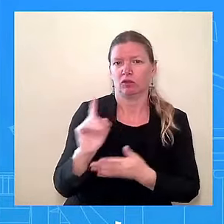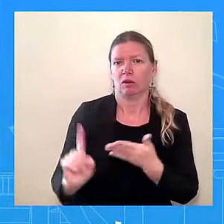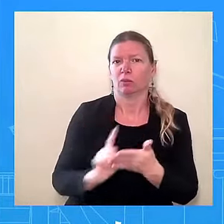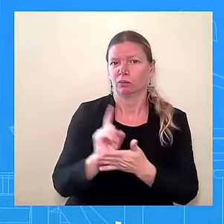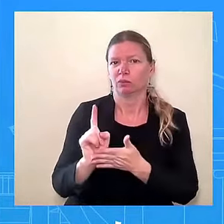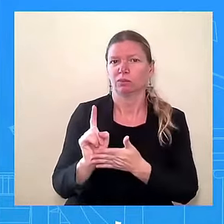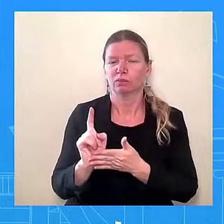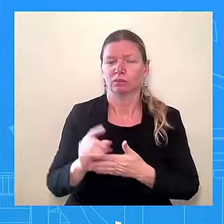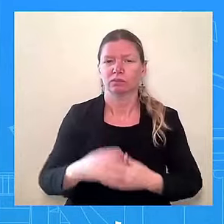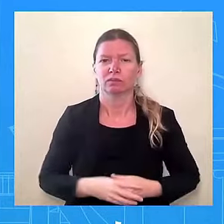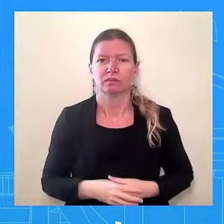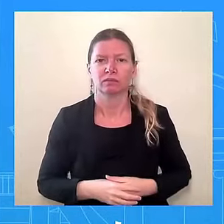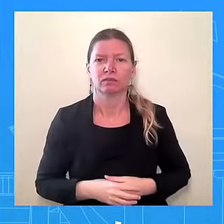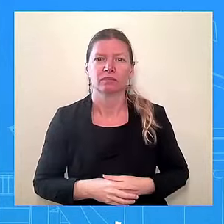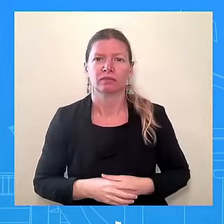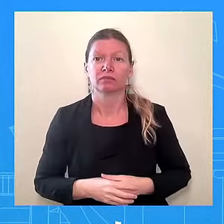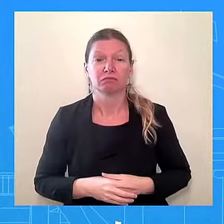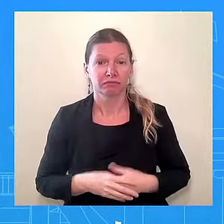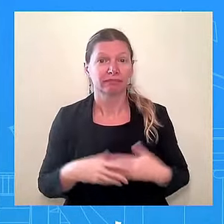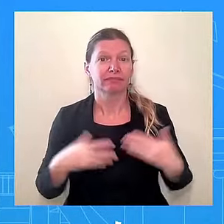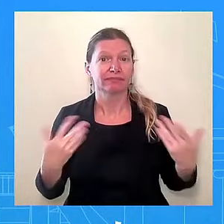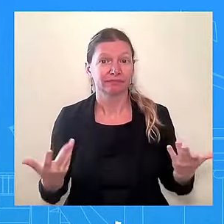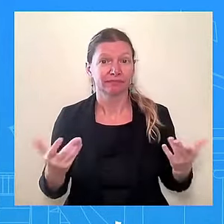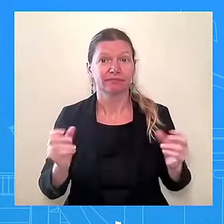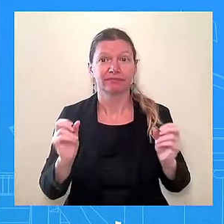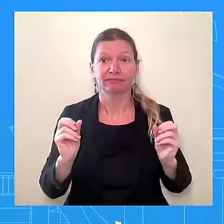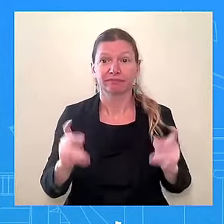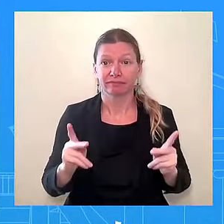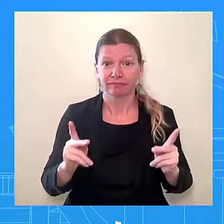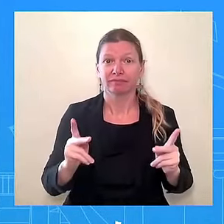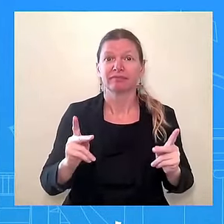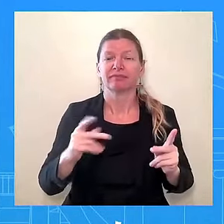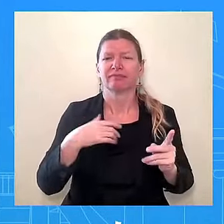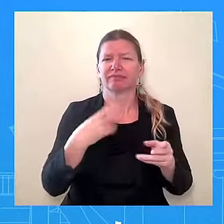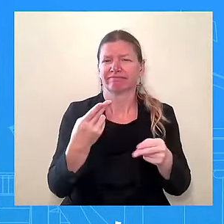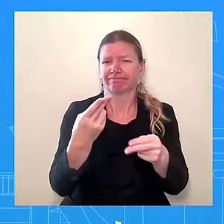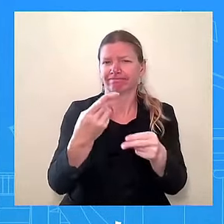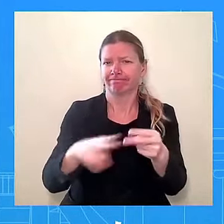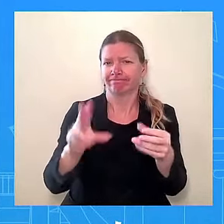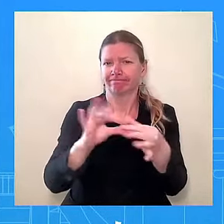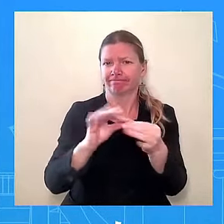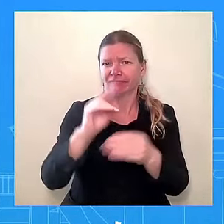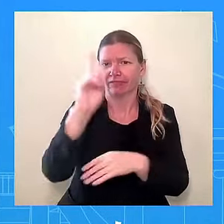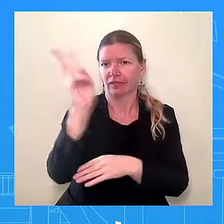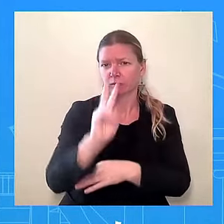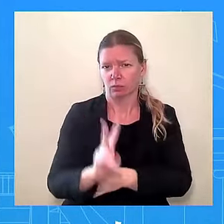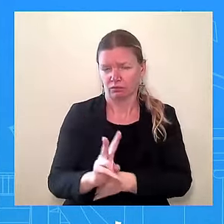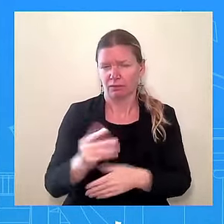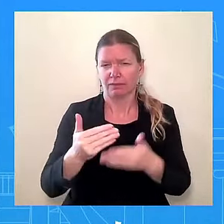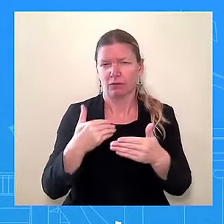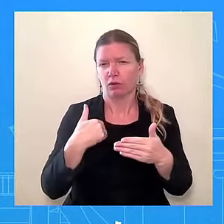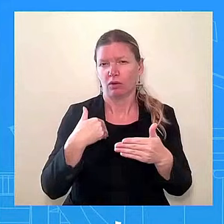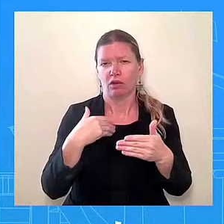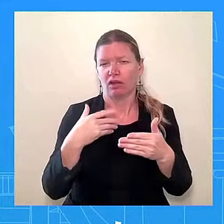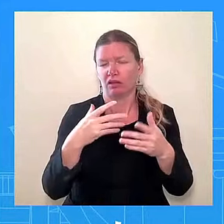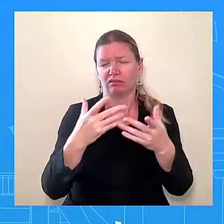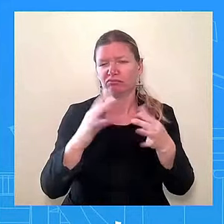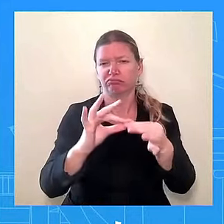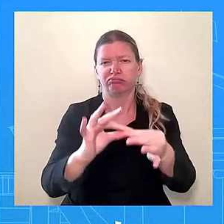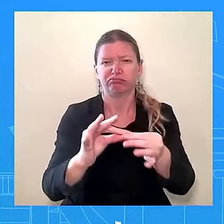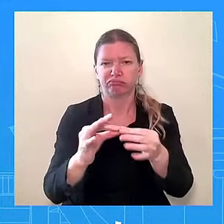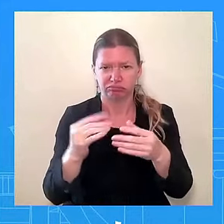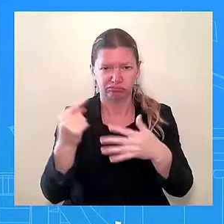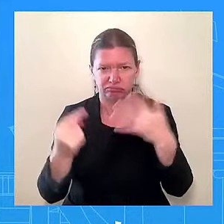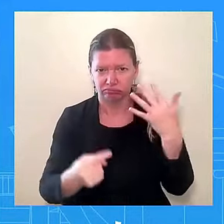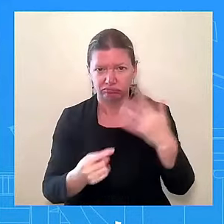Everybody, just a quick note on Venezuela, too, before we can get into any of that. But I want to note that our patience